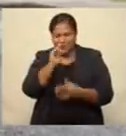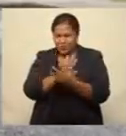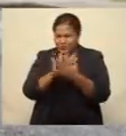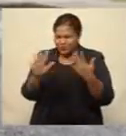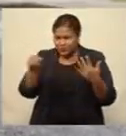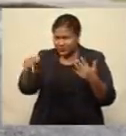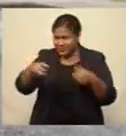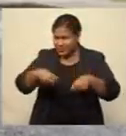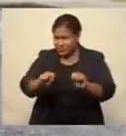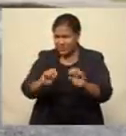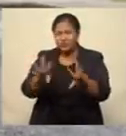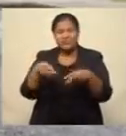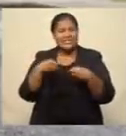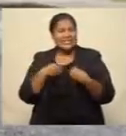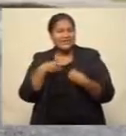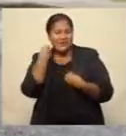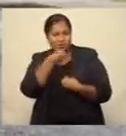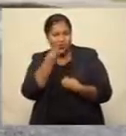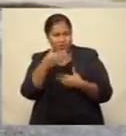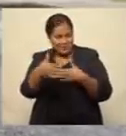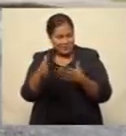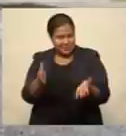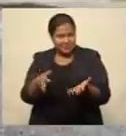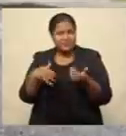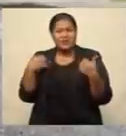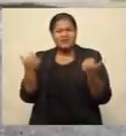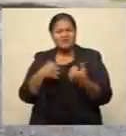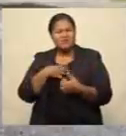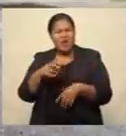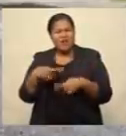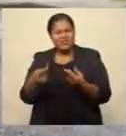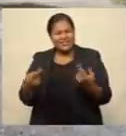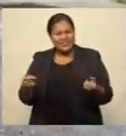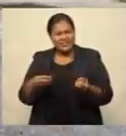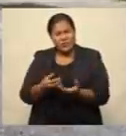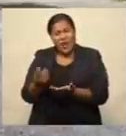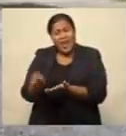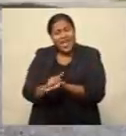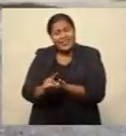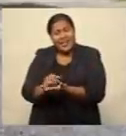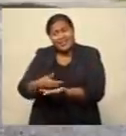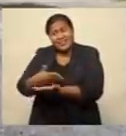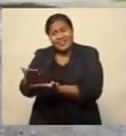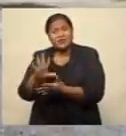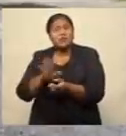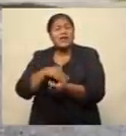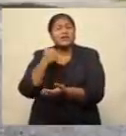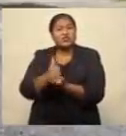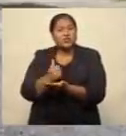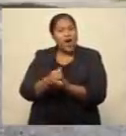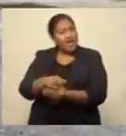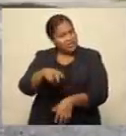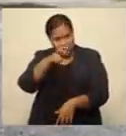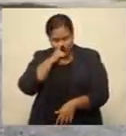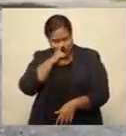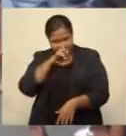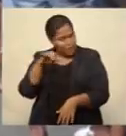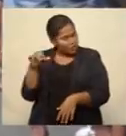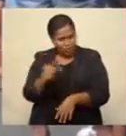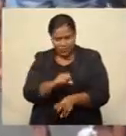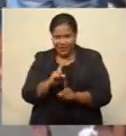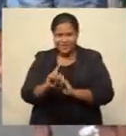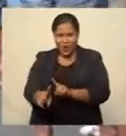streets to receive their food rations. More resources were later mobilized to this area to ensure strict measures were followed.